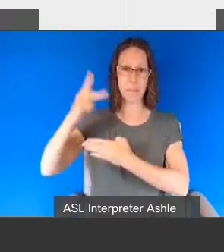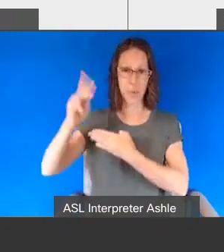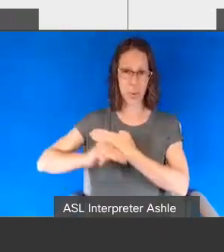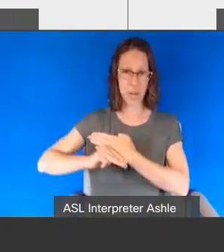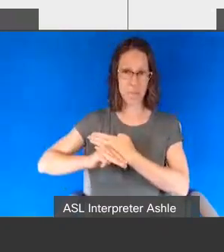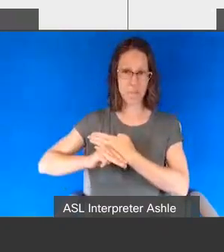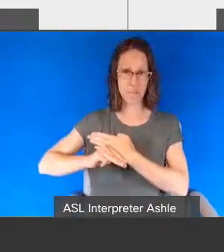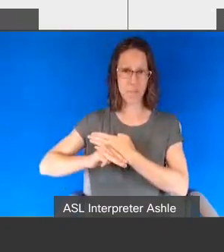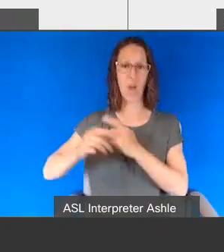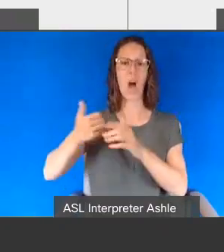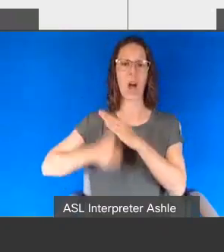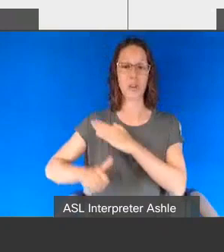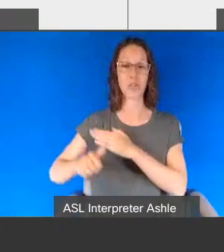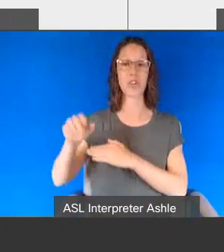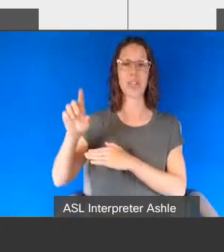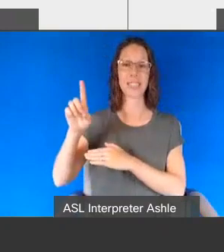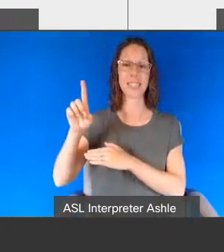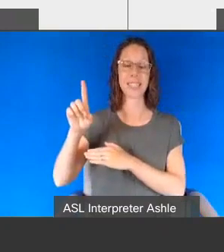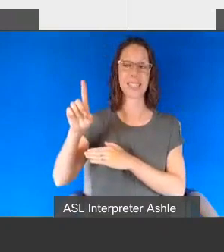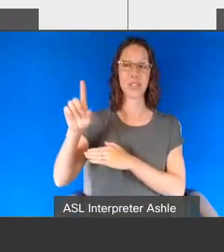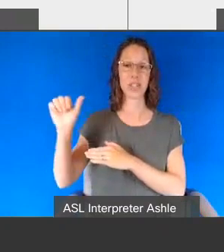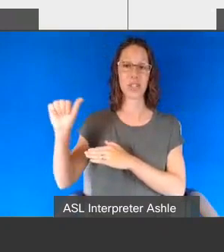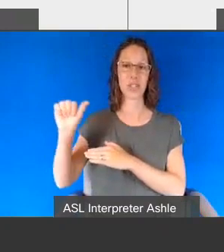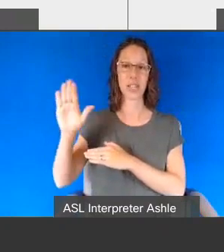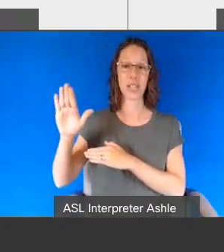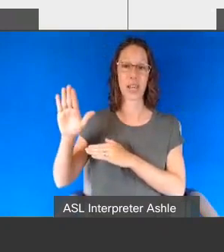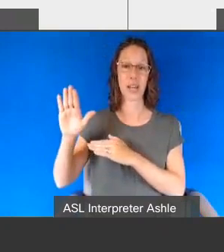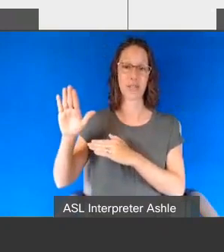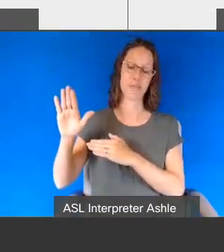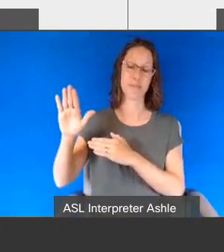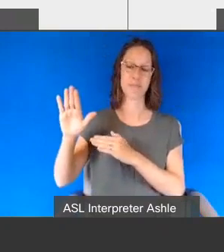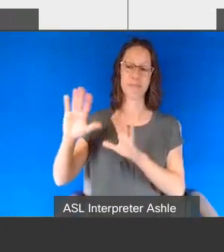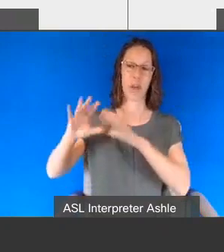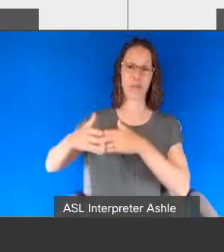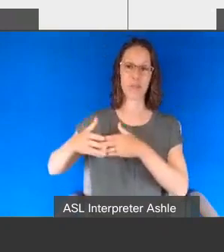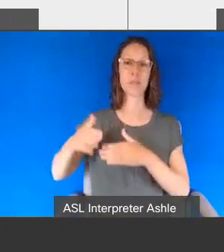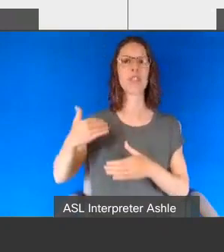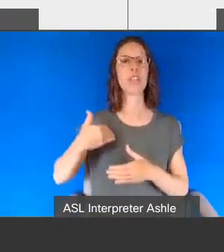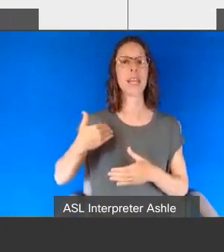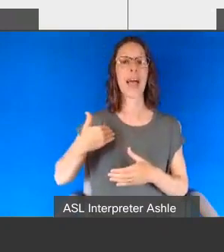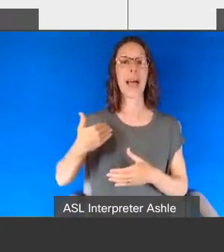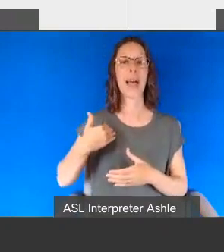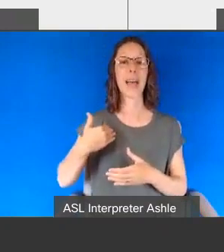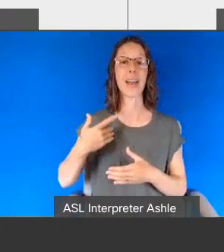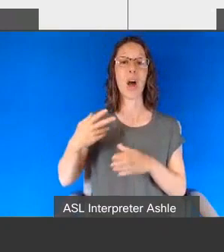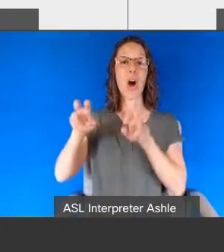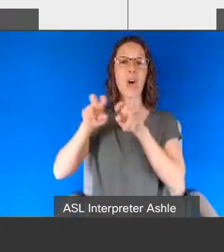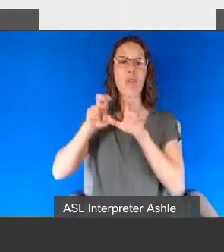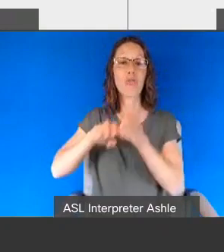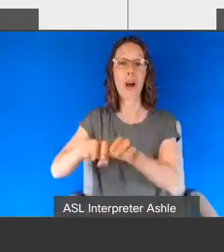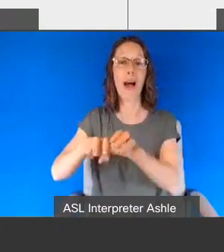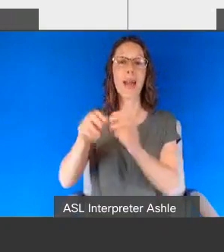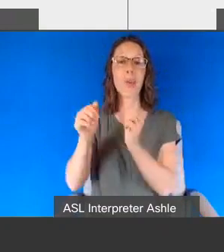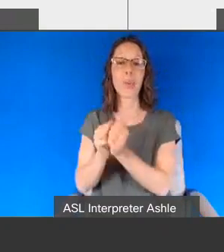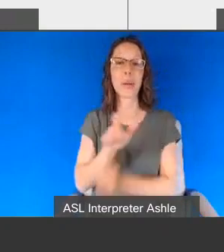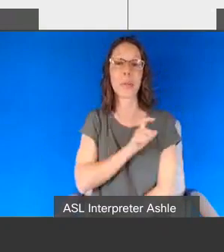created a co-responder ride along with police officers and so what they do